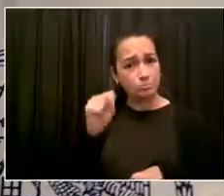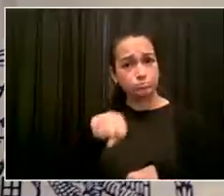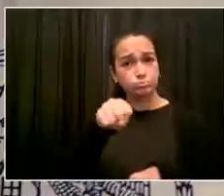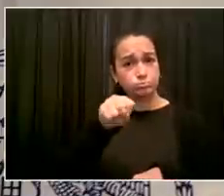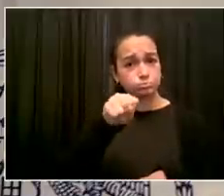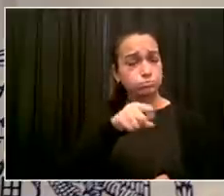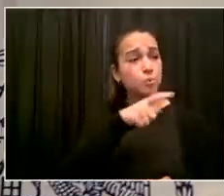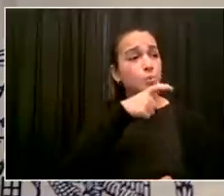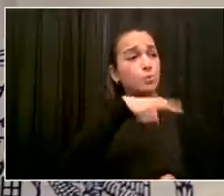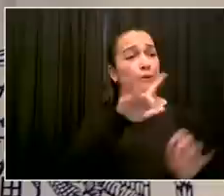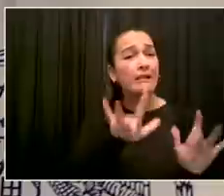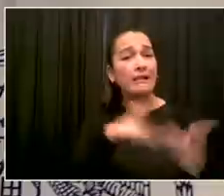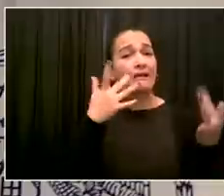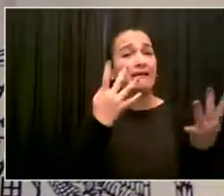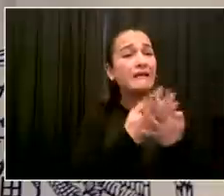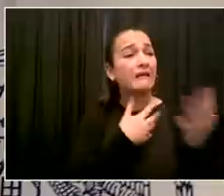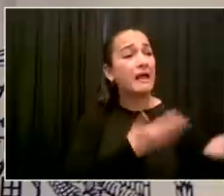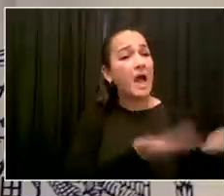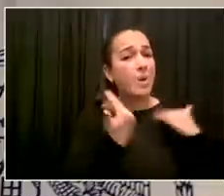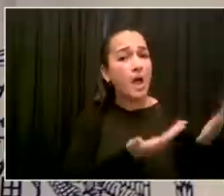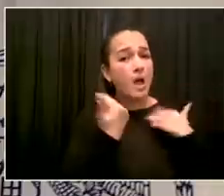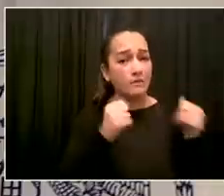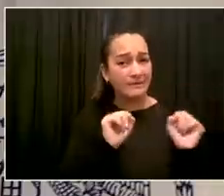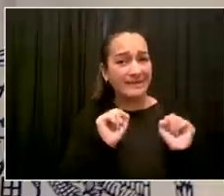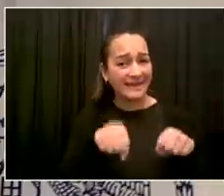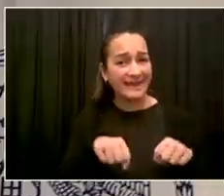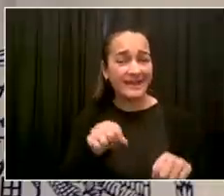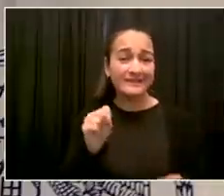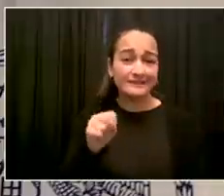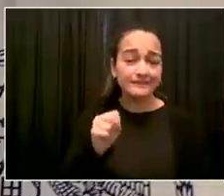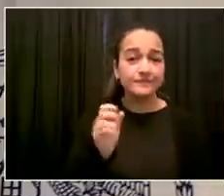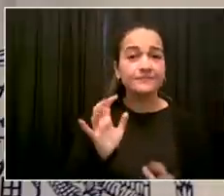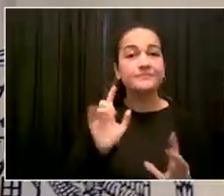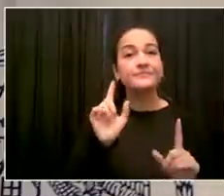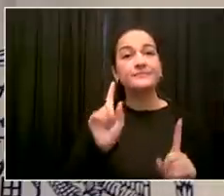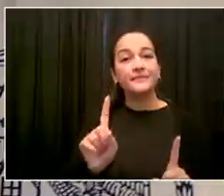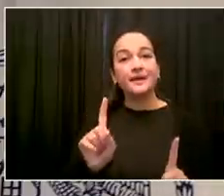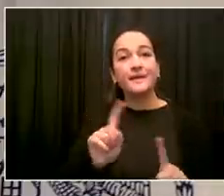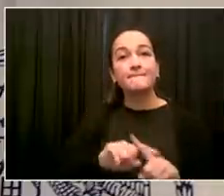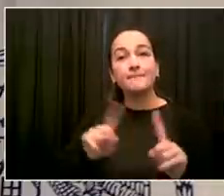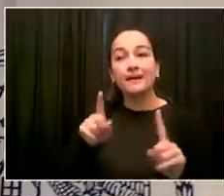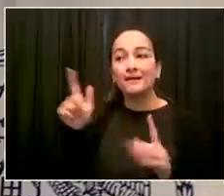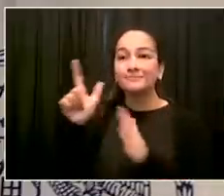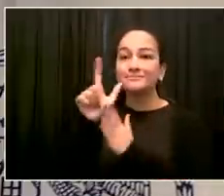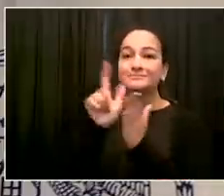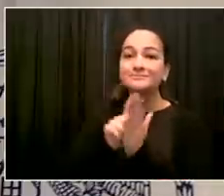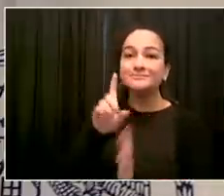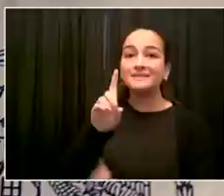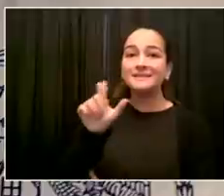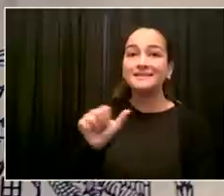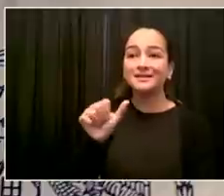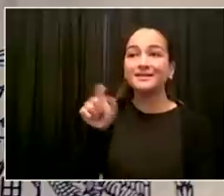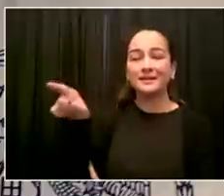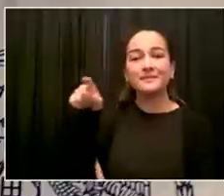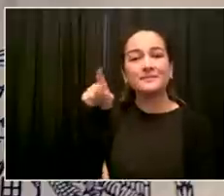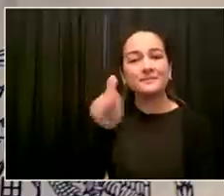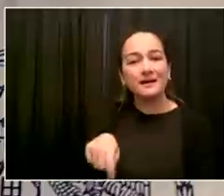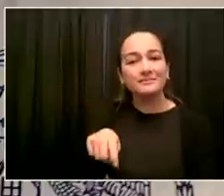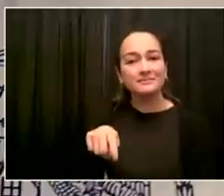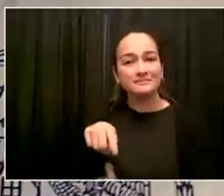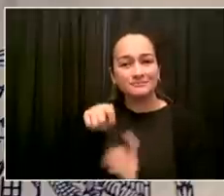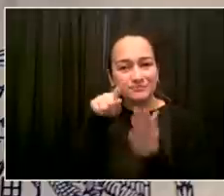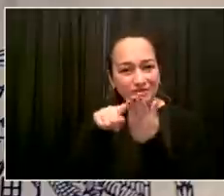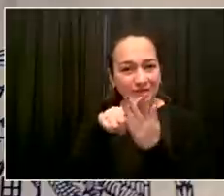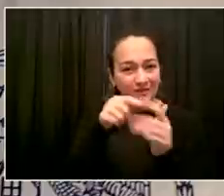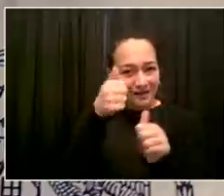NYPD, evaluating each case. I have been real adamant about it. want to reduce population in Rikers quickly.